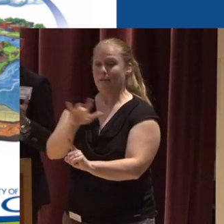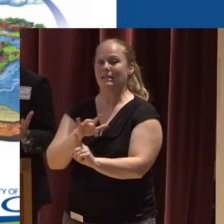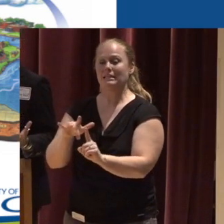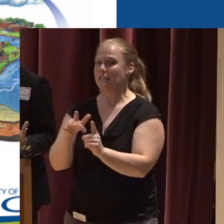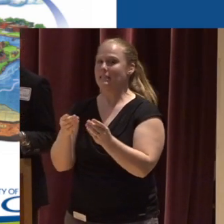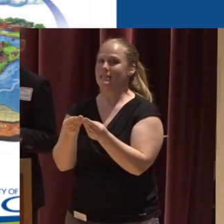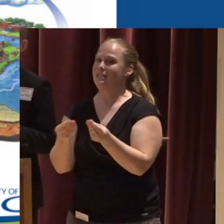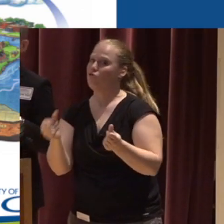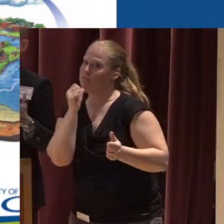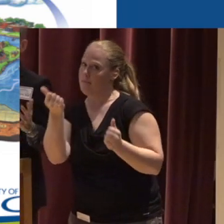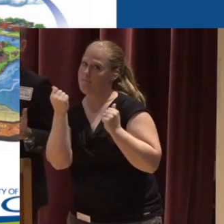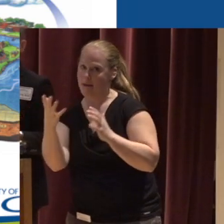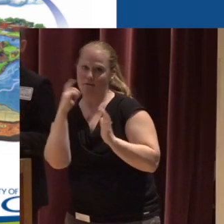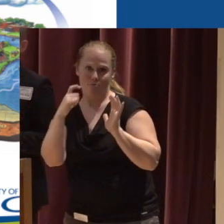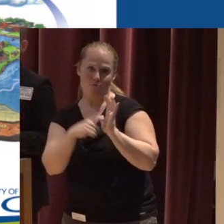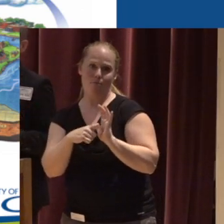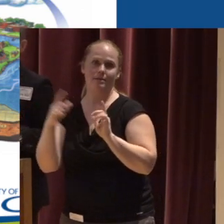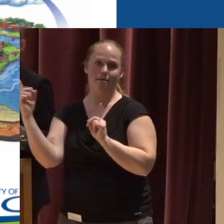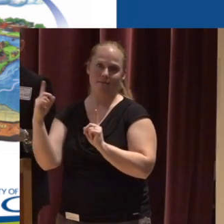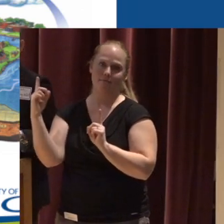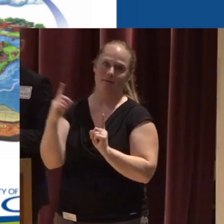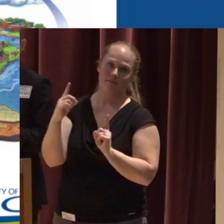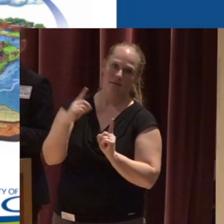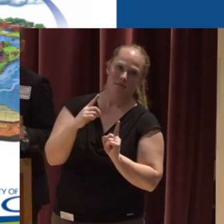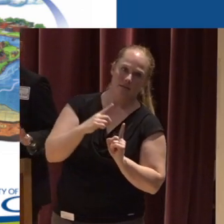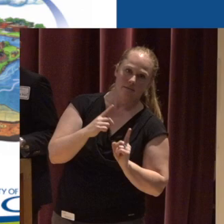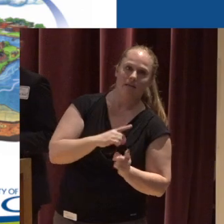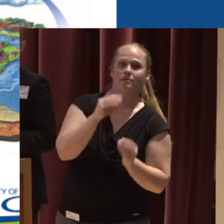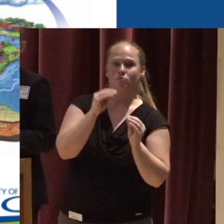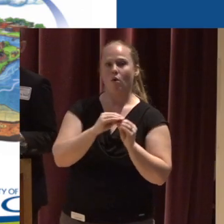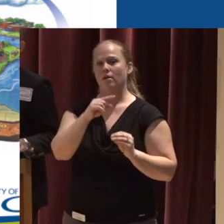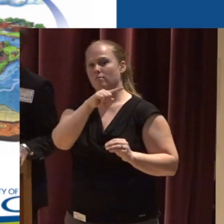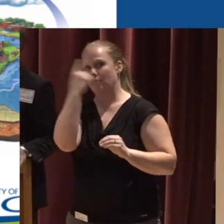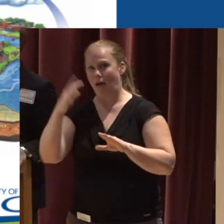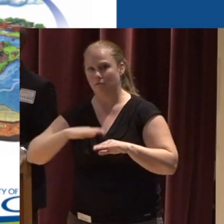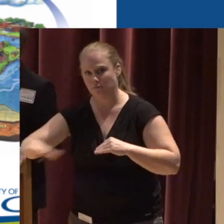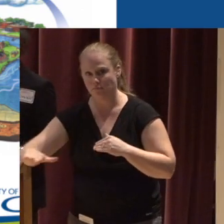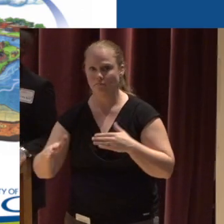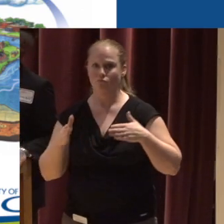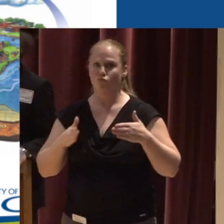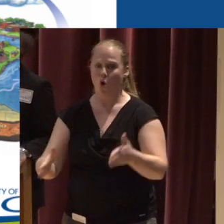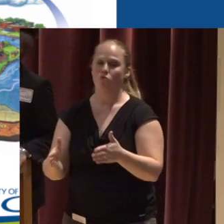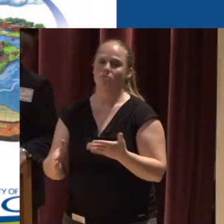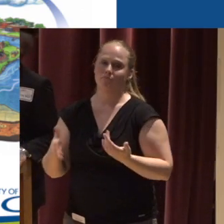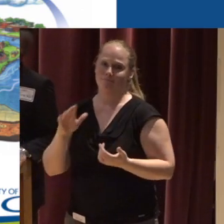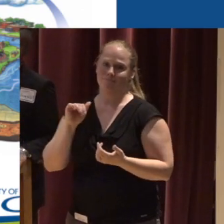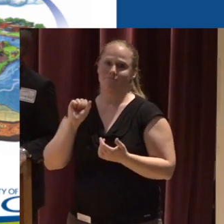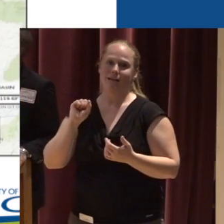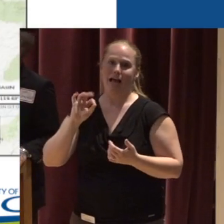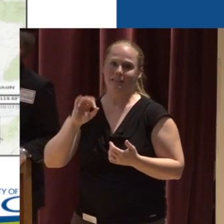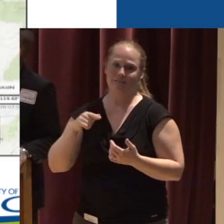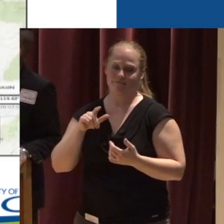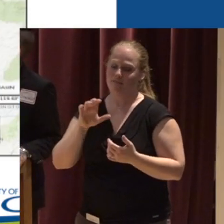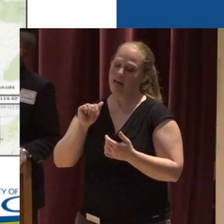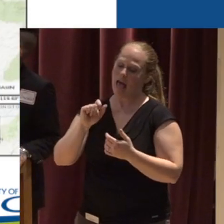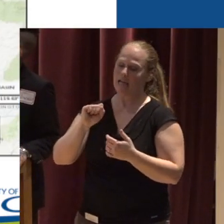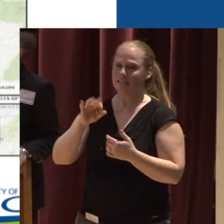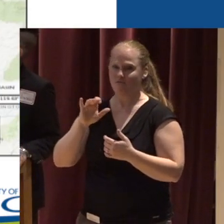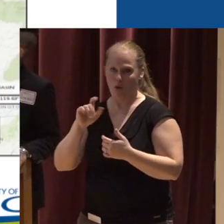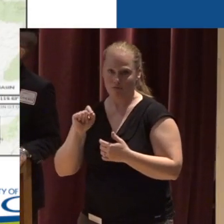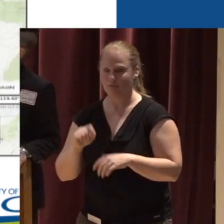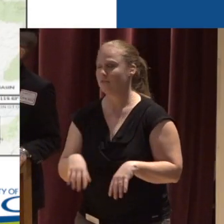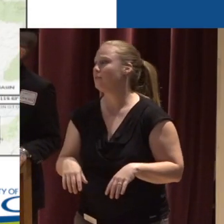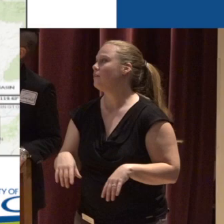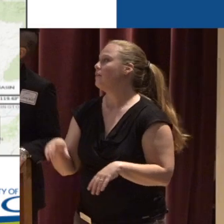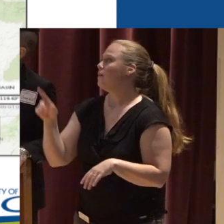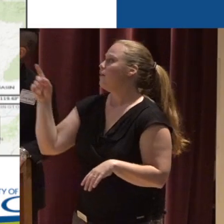petering out You'll start noticing more impervious surface More blacktop, more asphalt And this goes to show you kind of